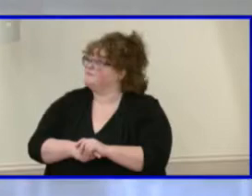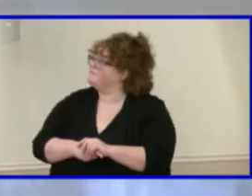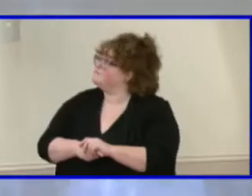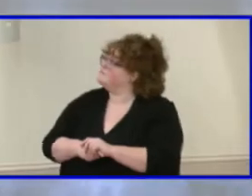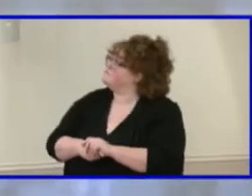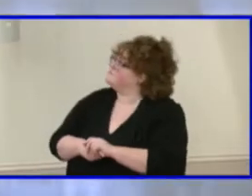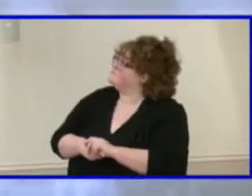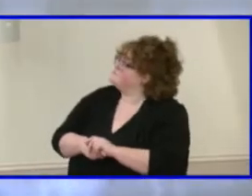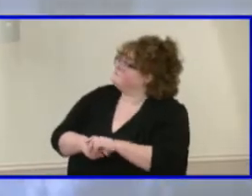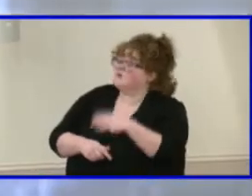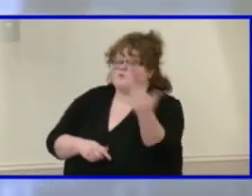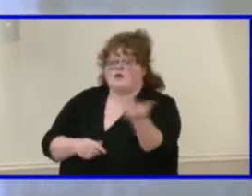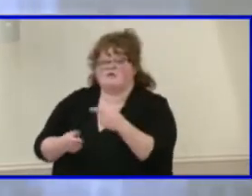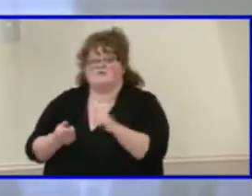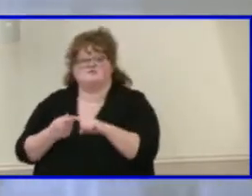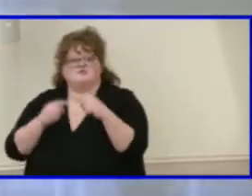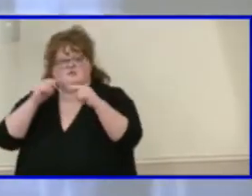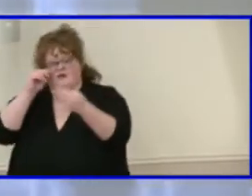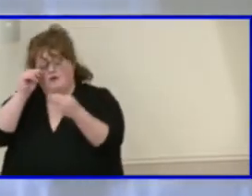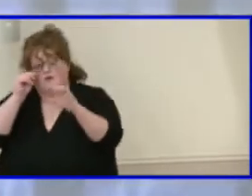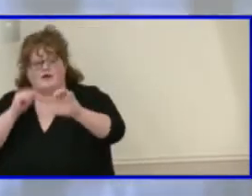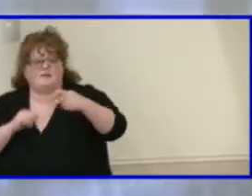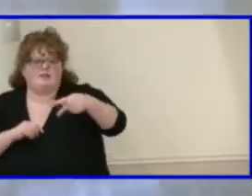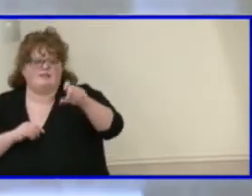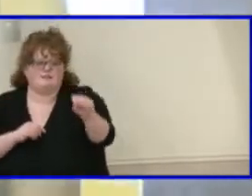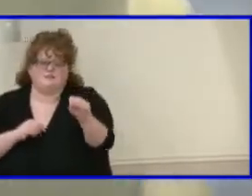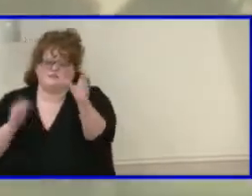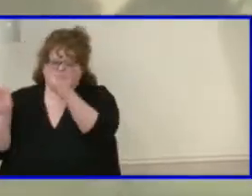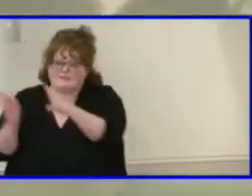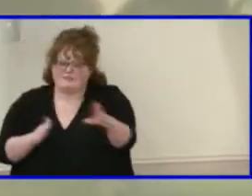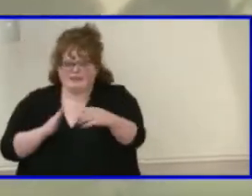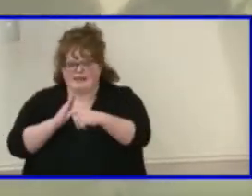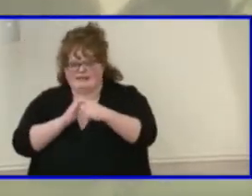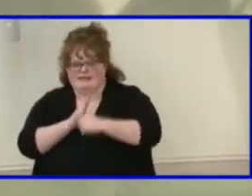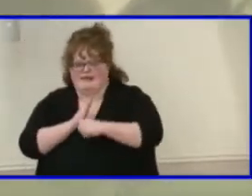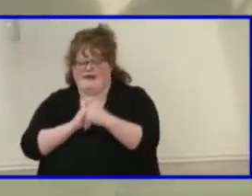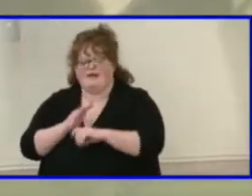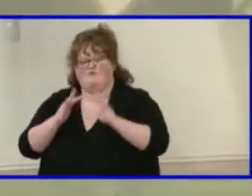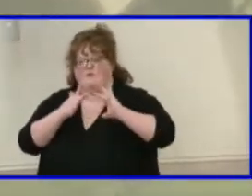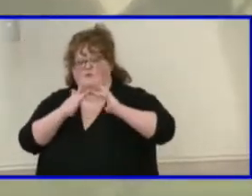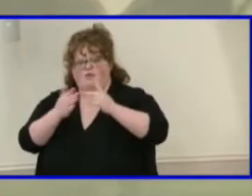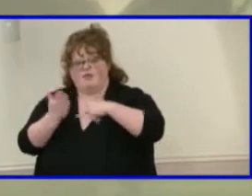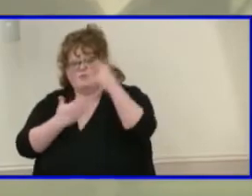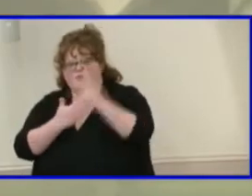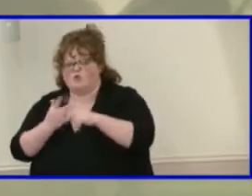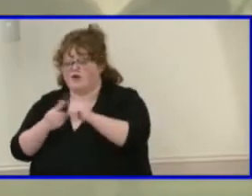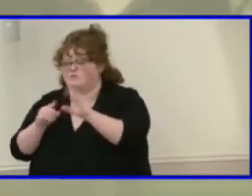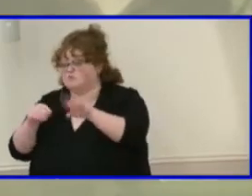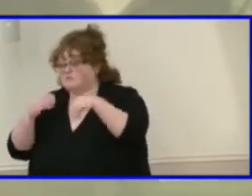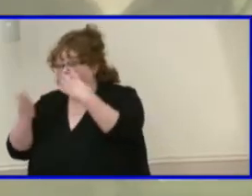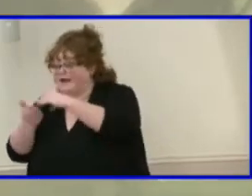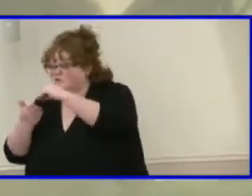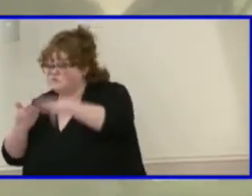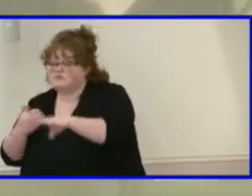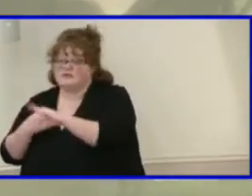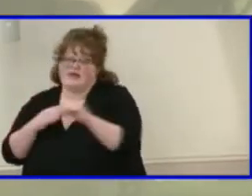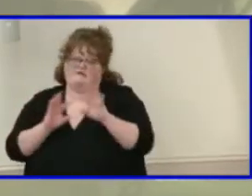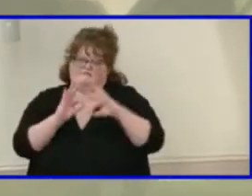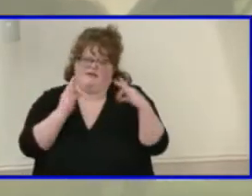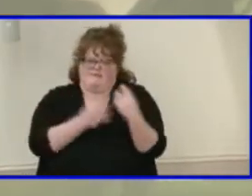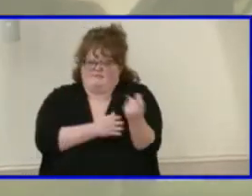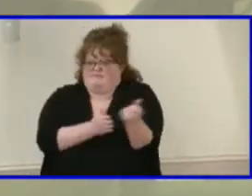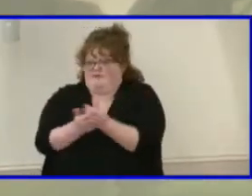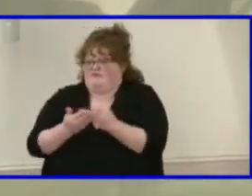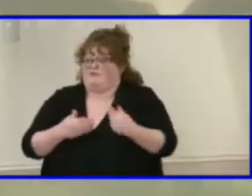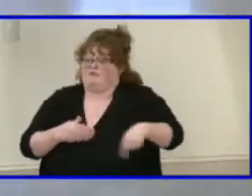Welcome to the Enrico County Public Schools Planning Guide, an online program that gives students and families everything they need to plot their